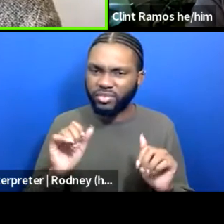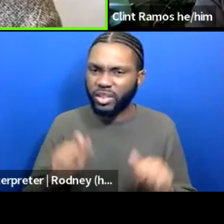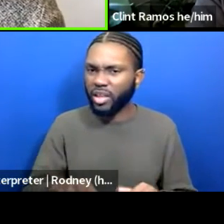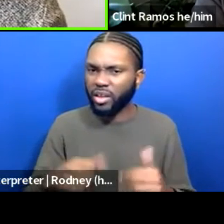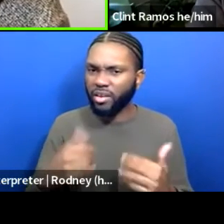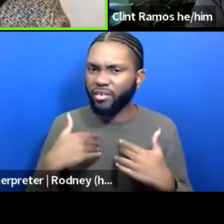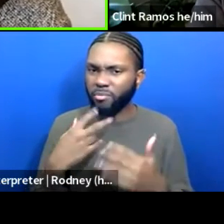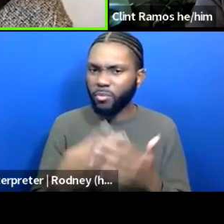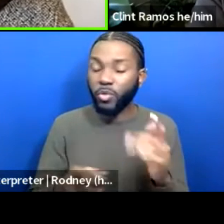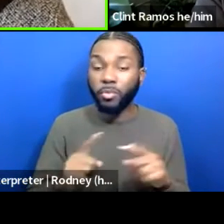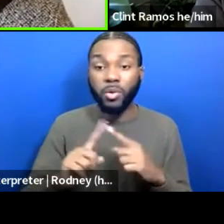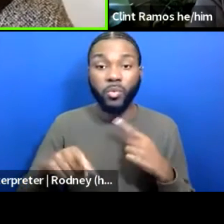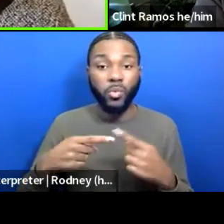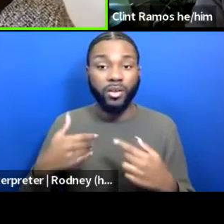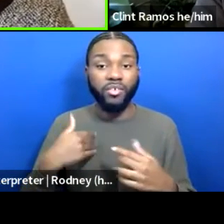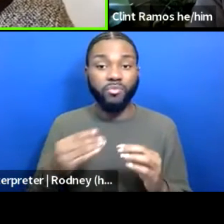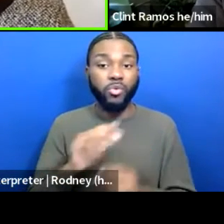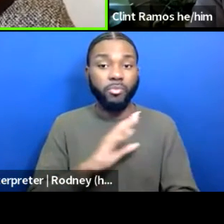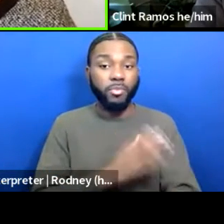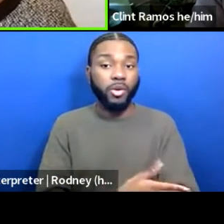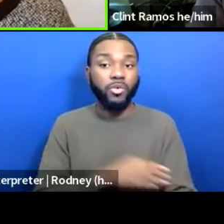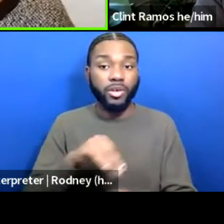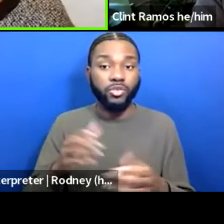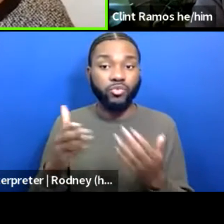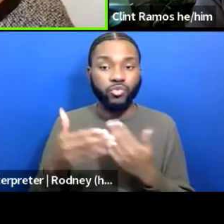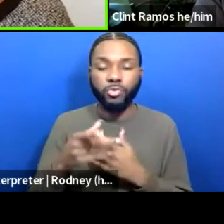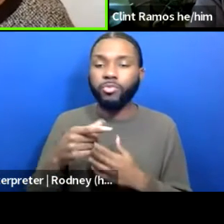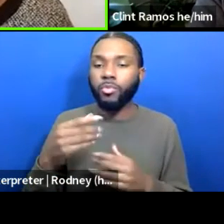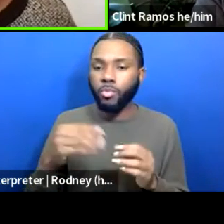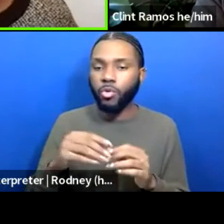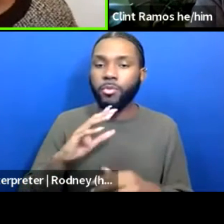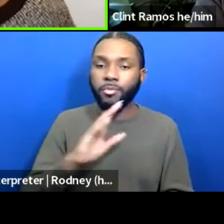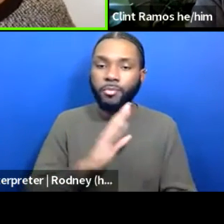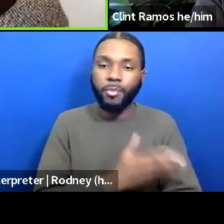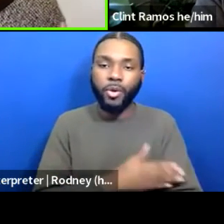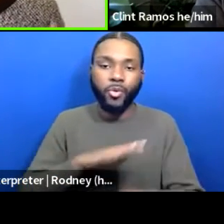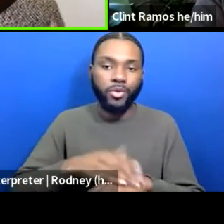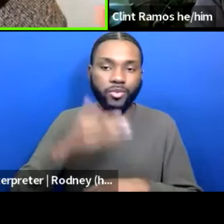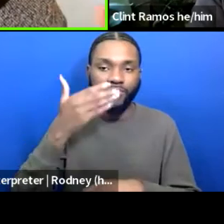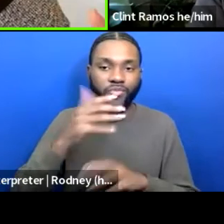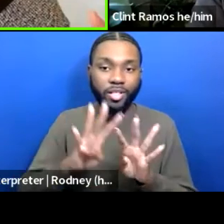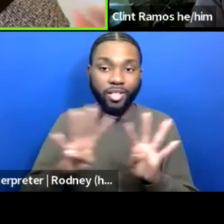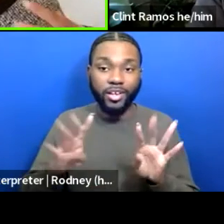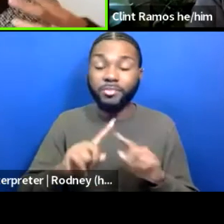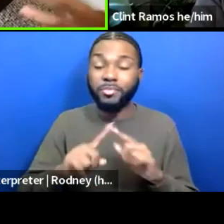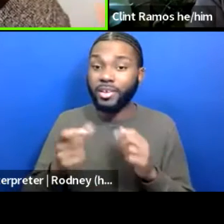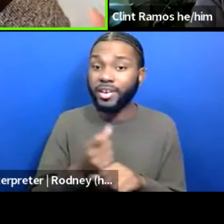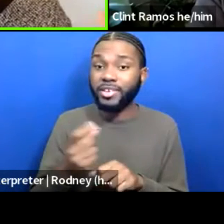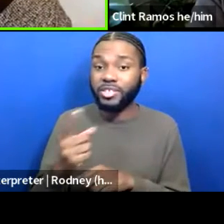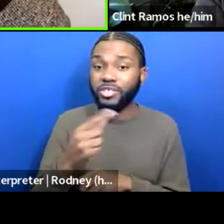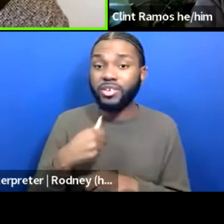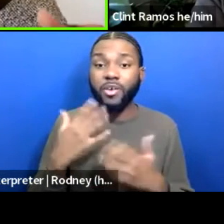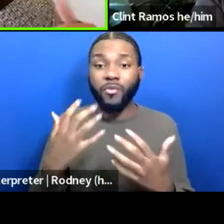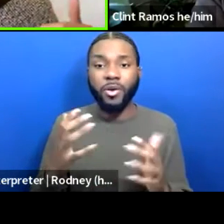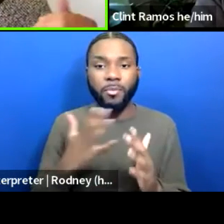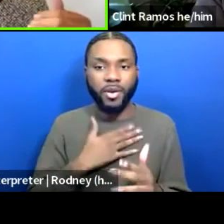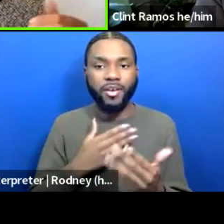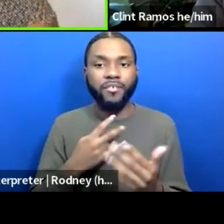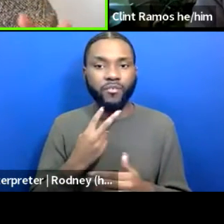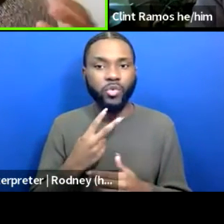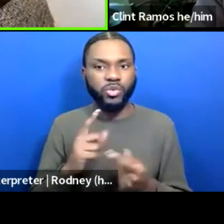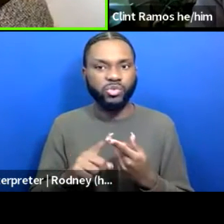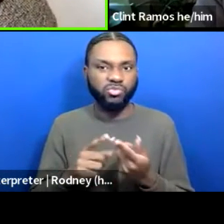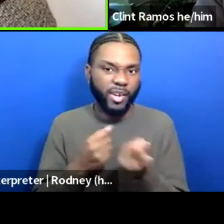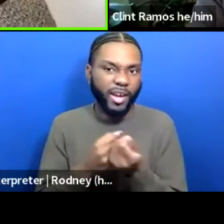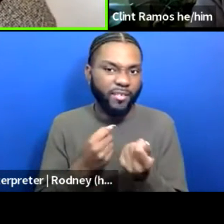have in the room, the more on the front lines I might, you know, next year I might take, I want my voice to be, you know, advocate, but I also want to